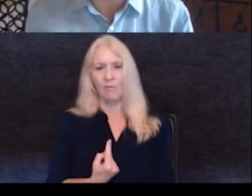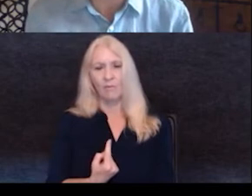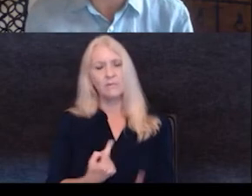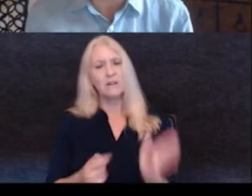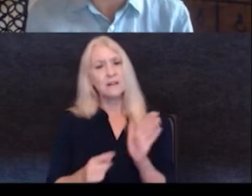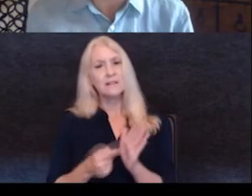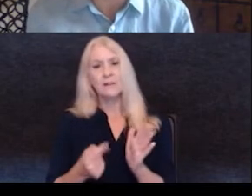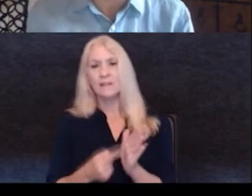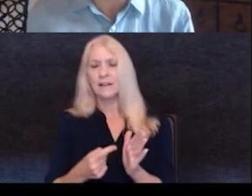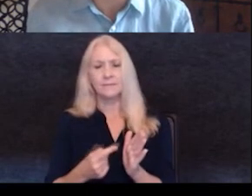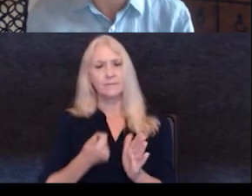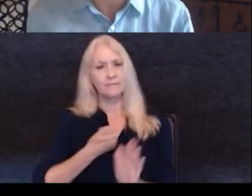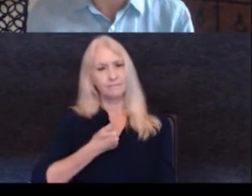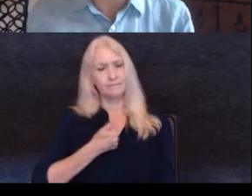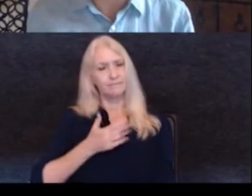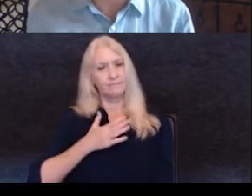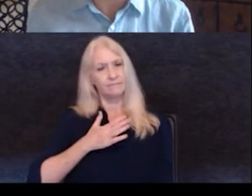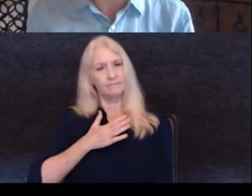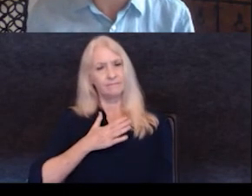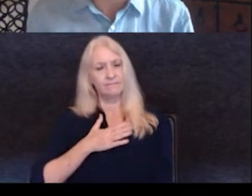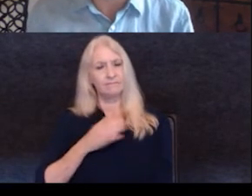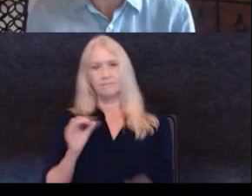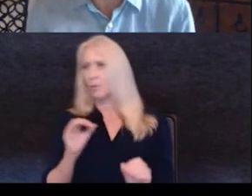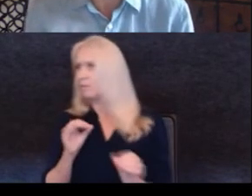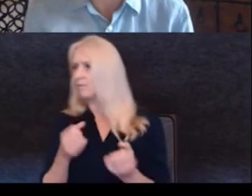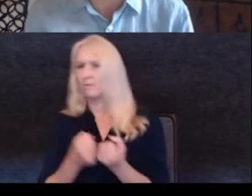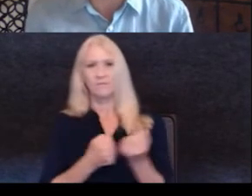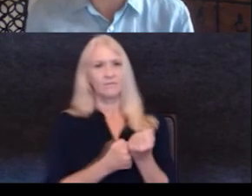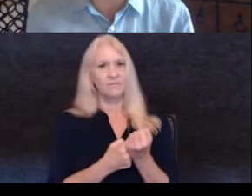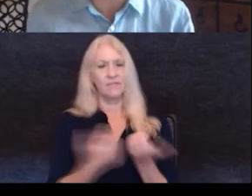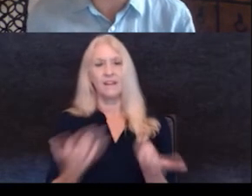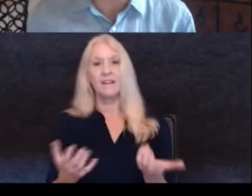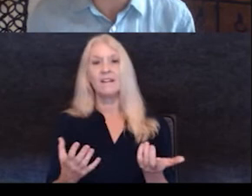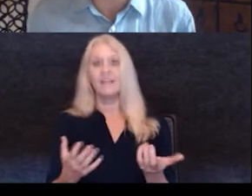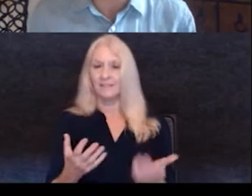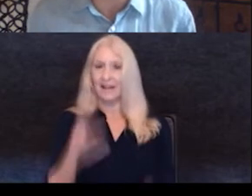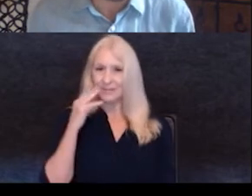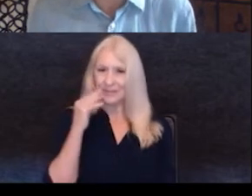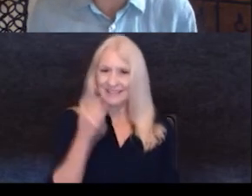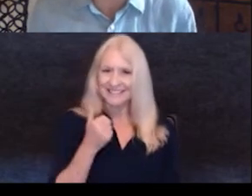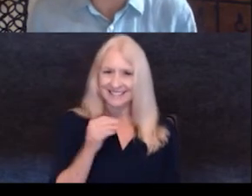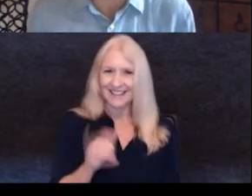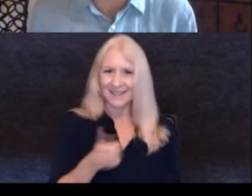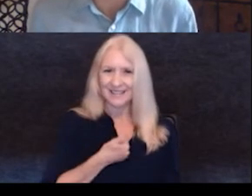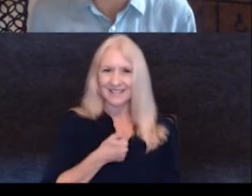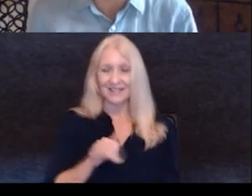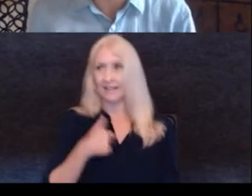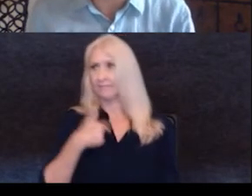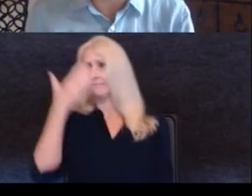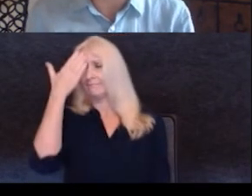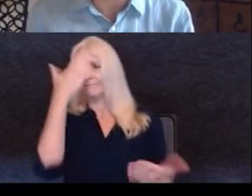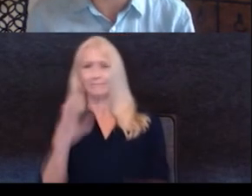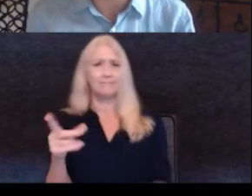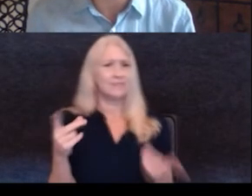they only have themselves to look to, uh, and that can, I've, I've also been in that position where it's just like, I just don't know. you kind of have